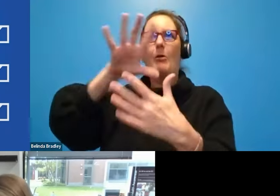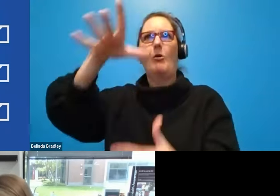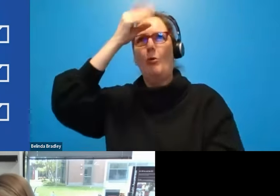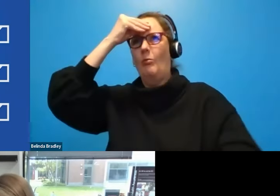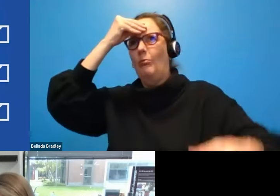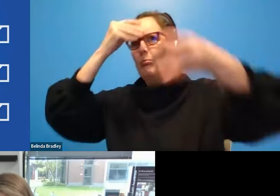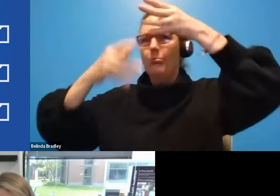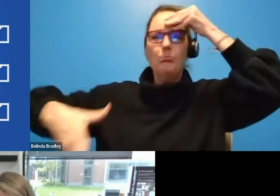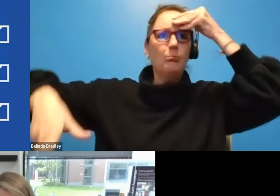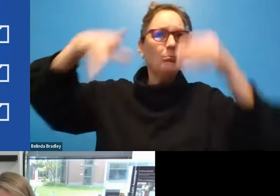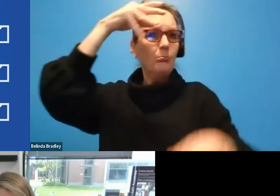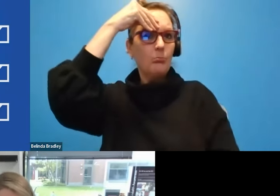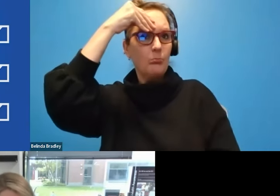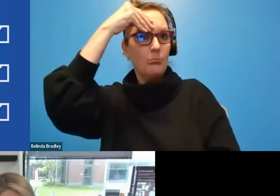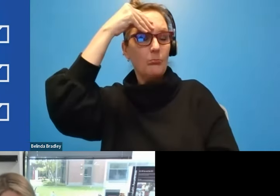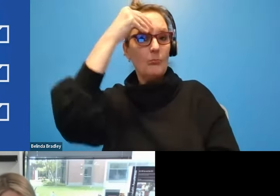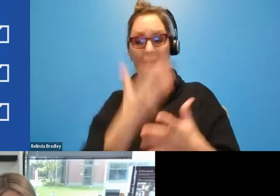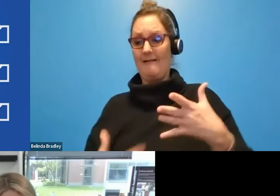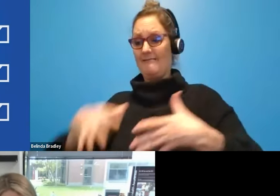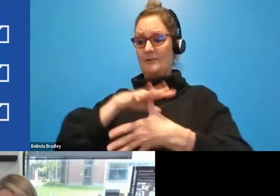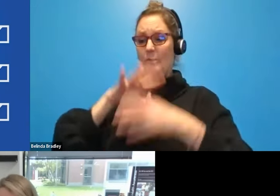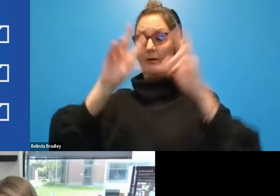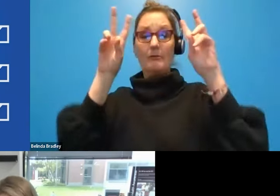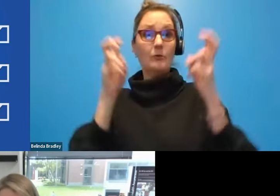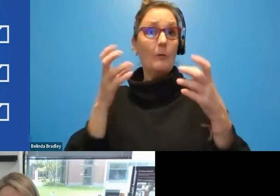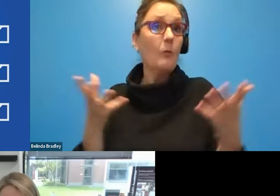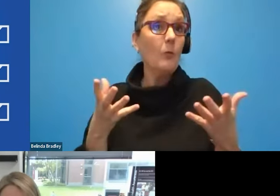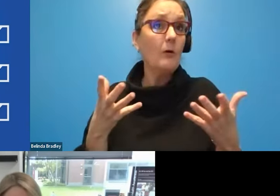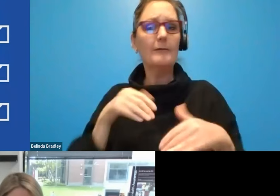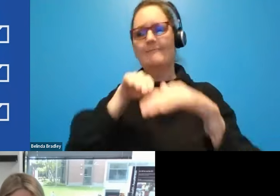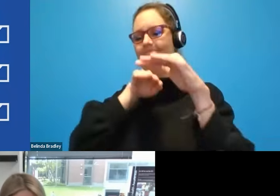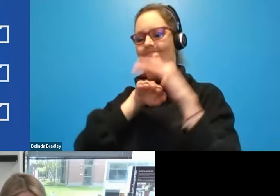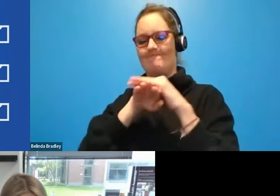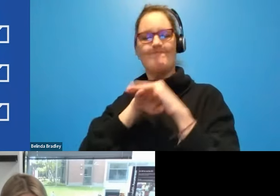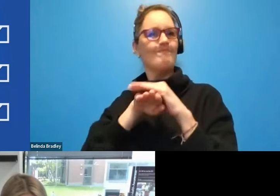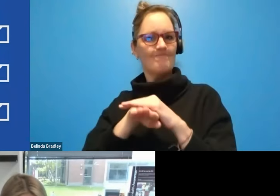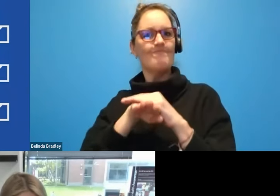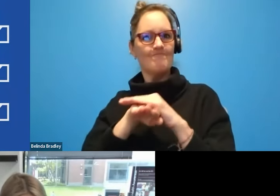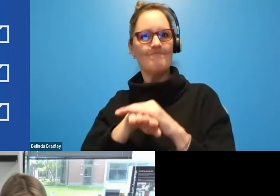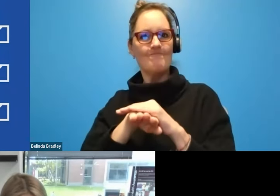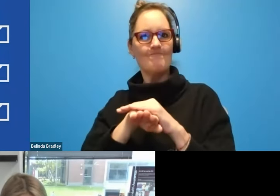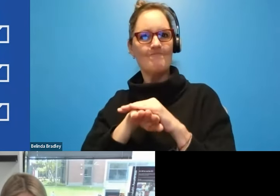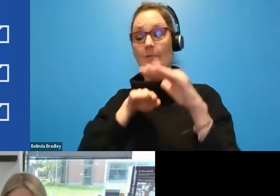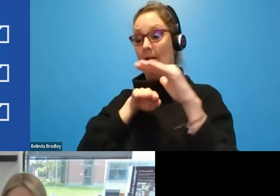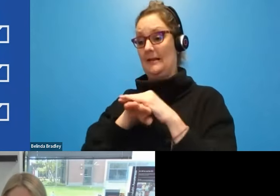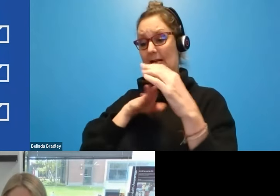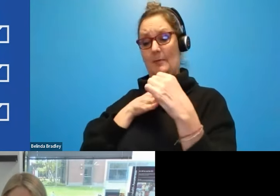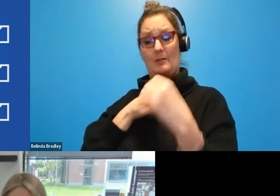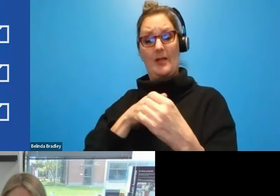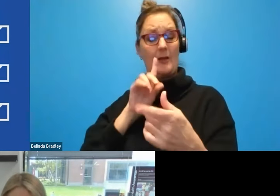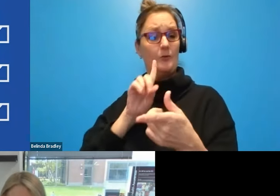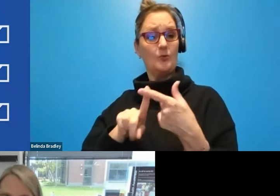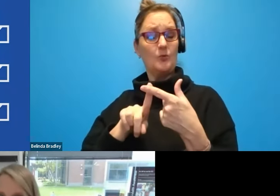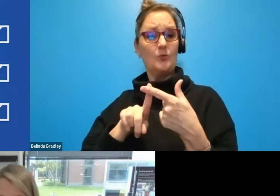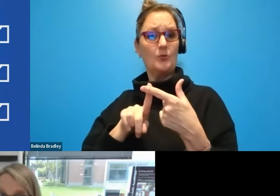accessibility was the top topic. And eventually, that led, you know, through a myriad of paths, I became the